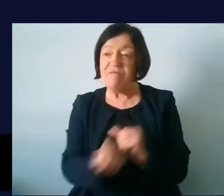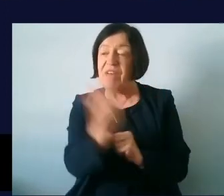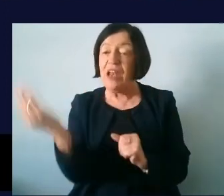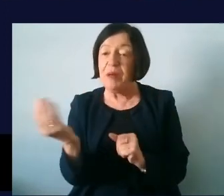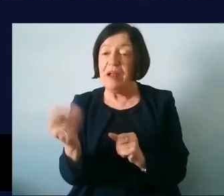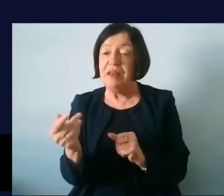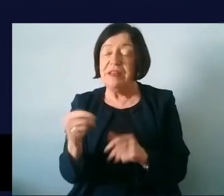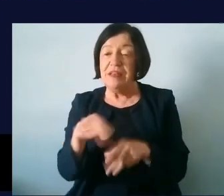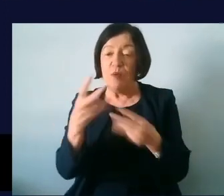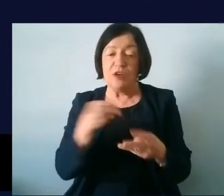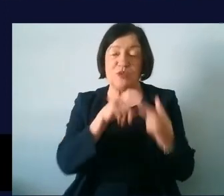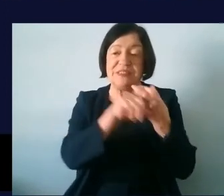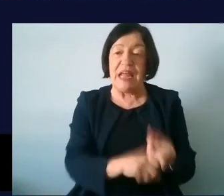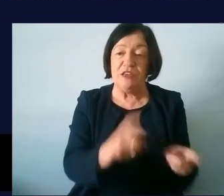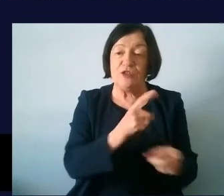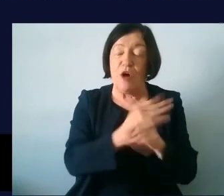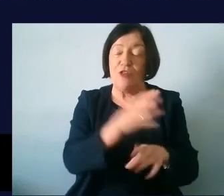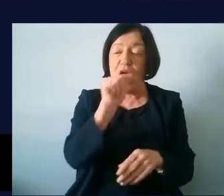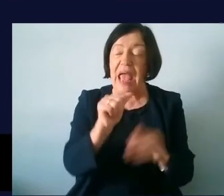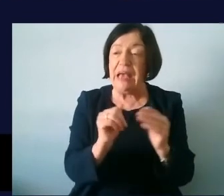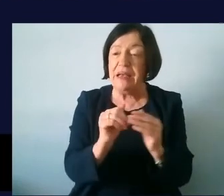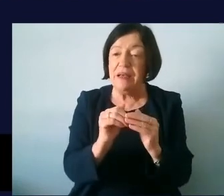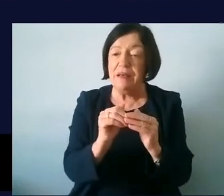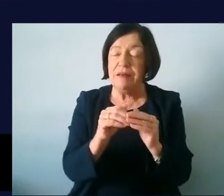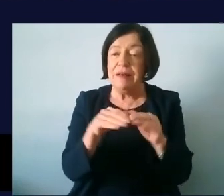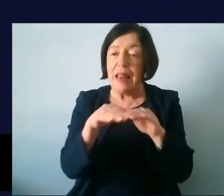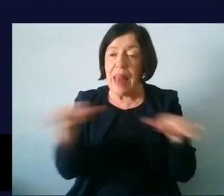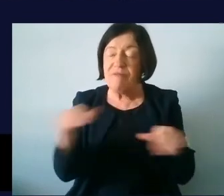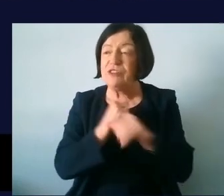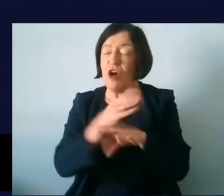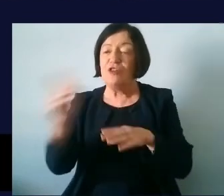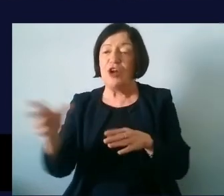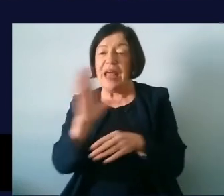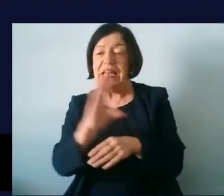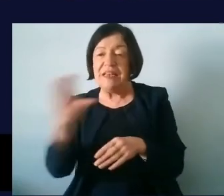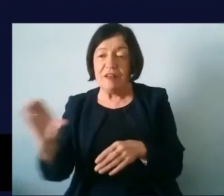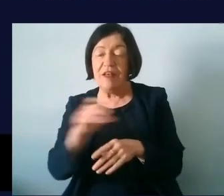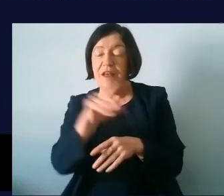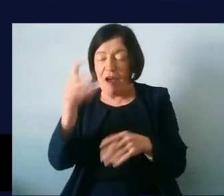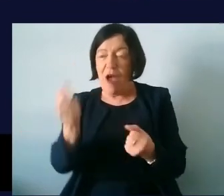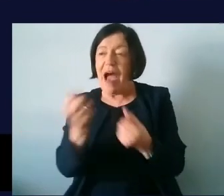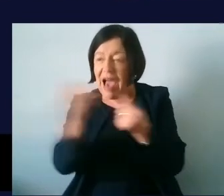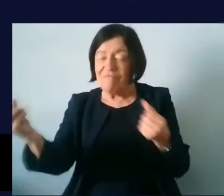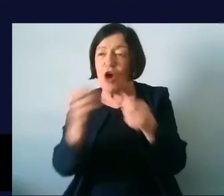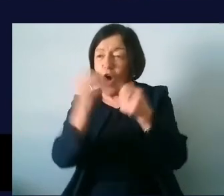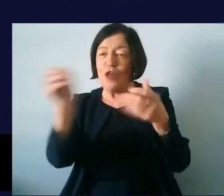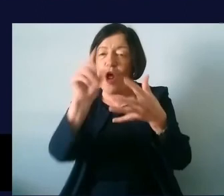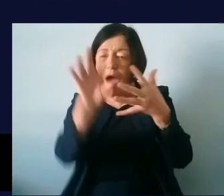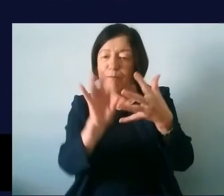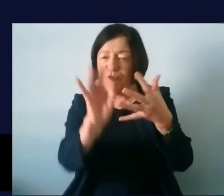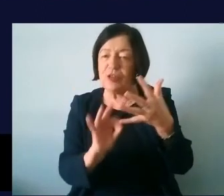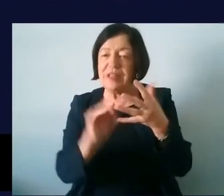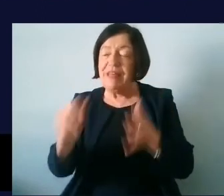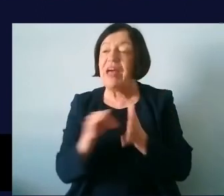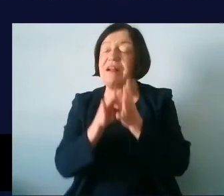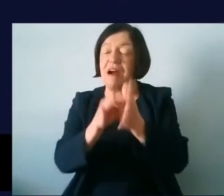necessarily stay in to do all their a levels or all the way to their leaving cert but they know that there are other options out there that that guidance would